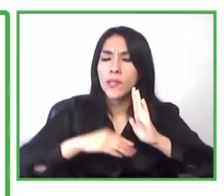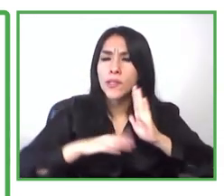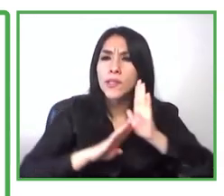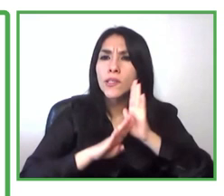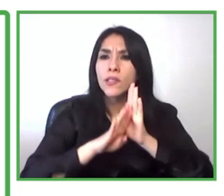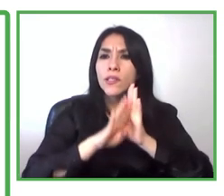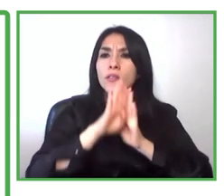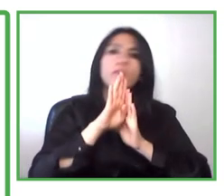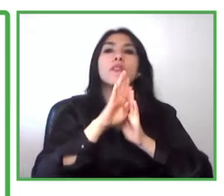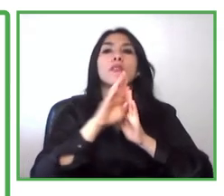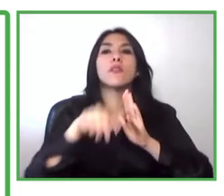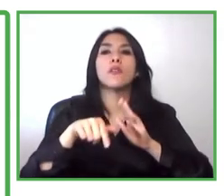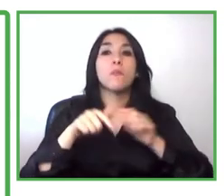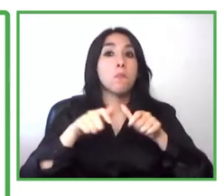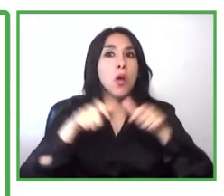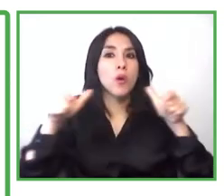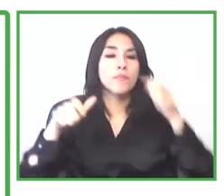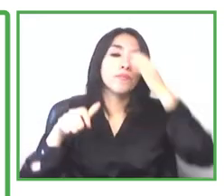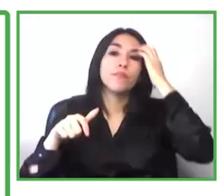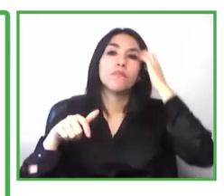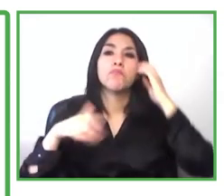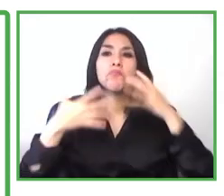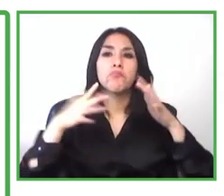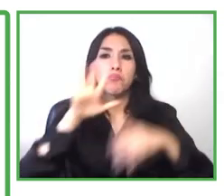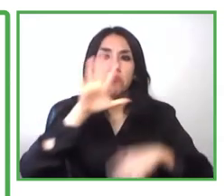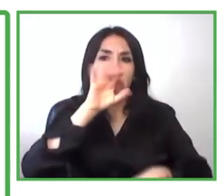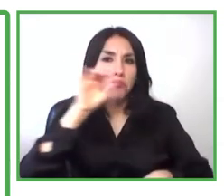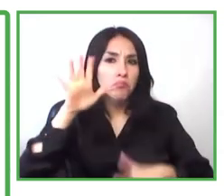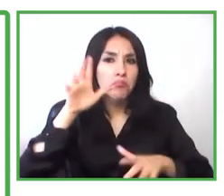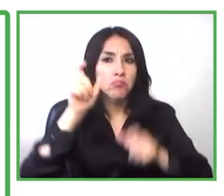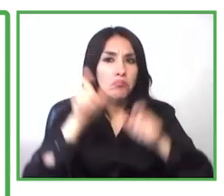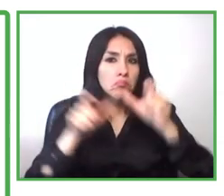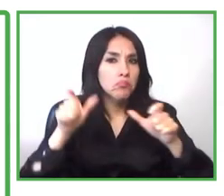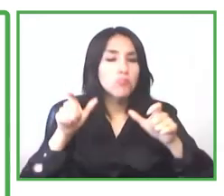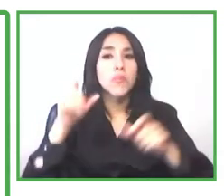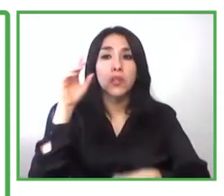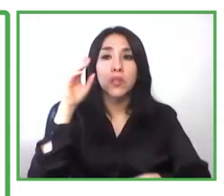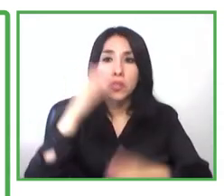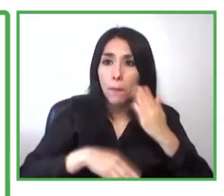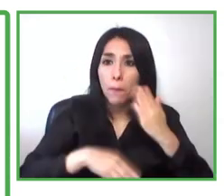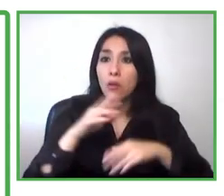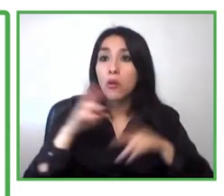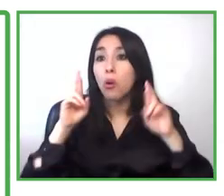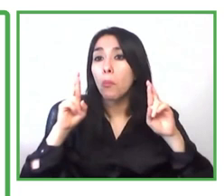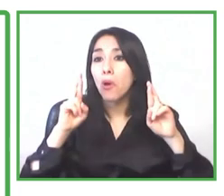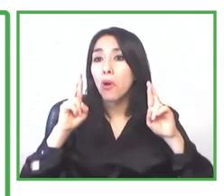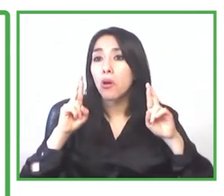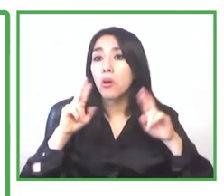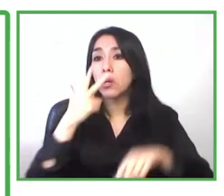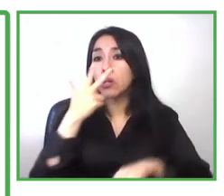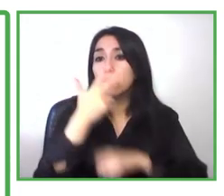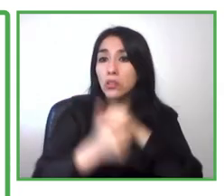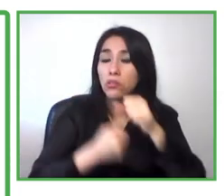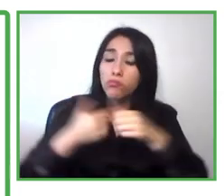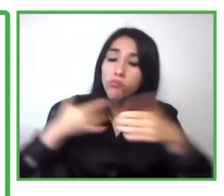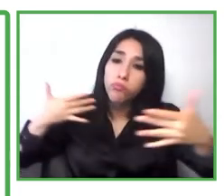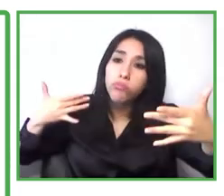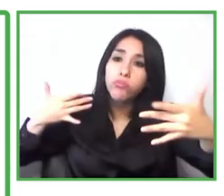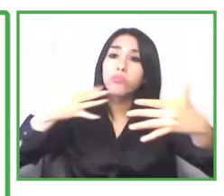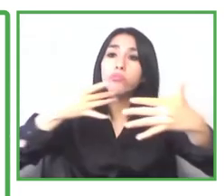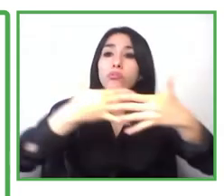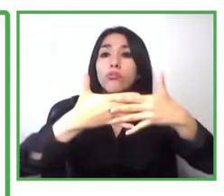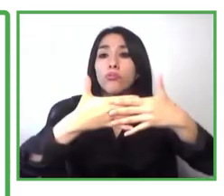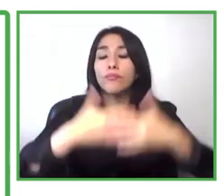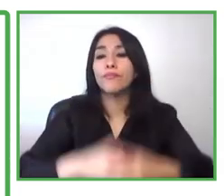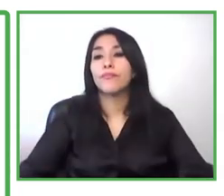next three years yeah and there is also a new partnership with the university of minnesota just to